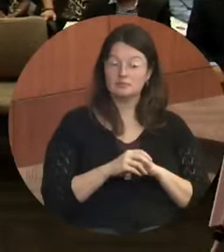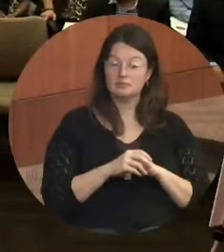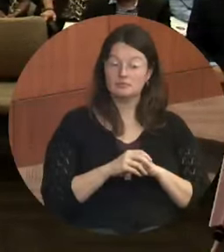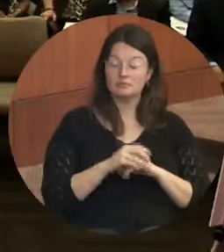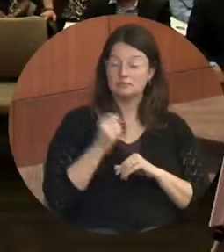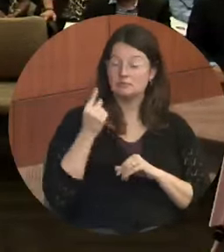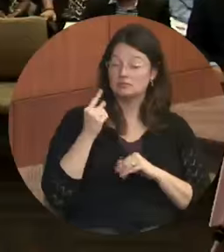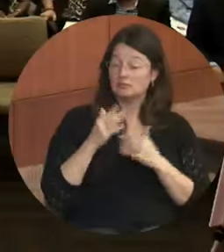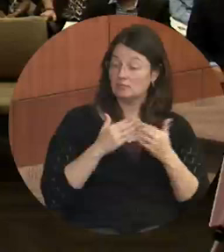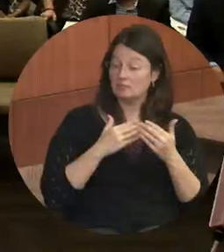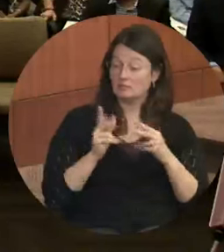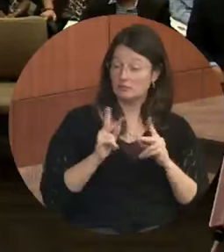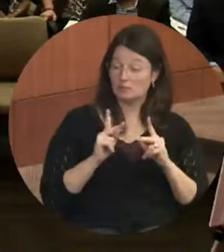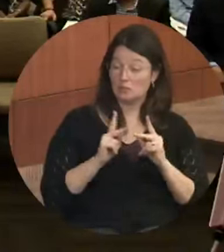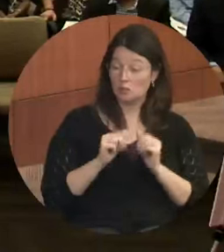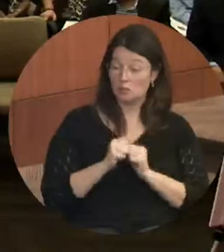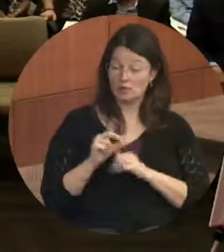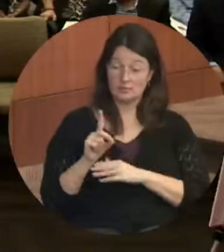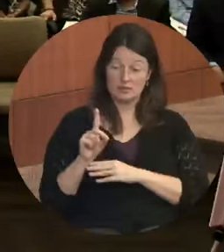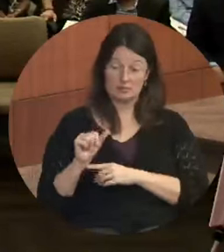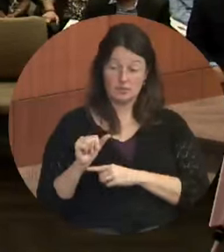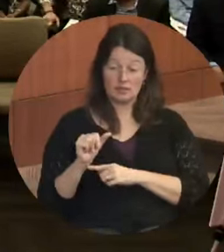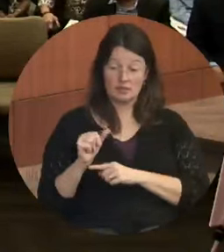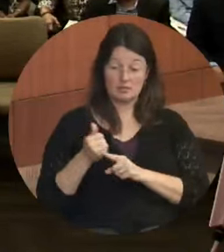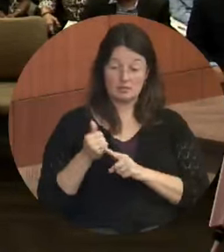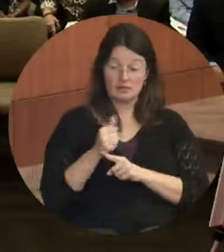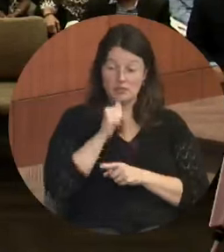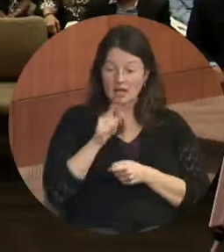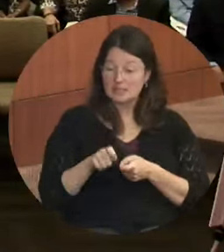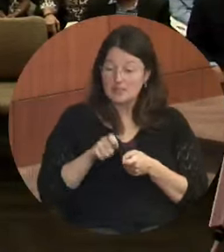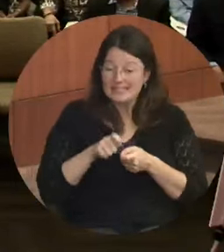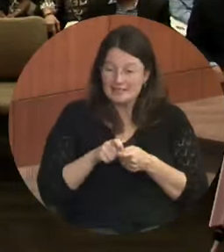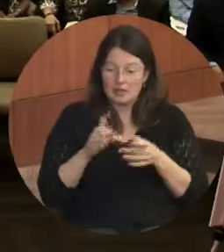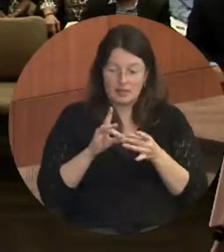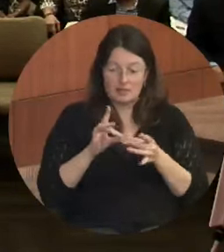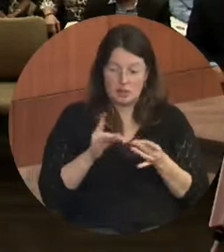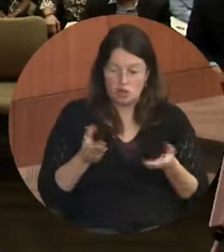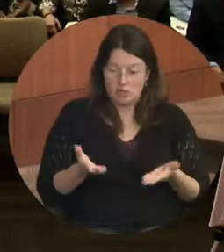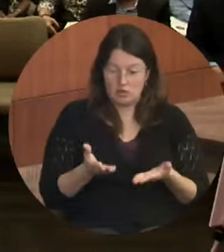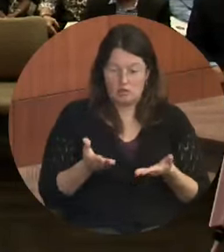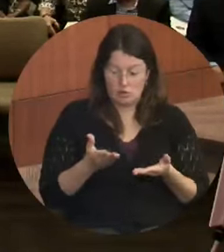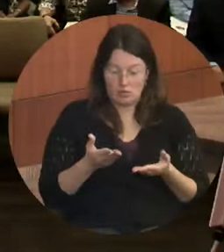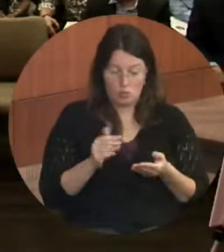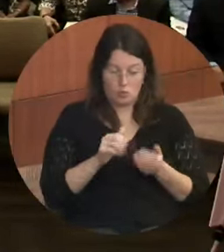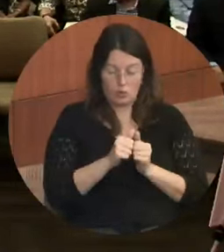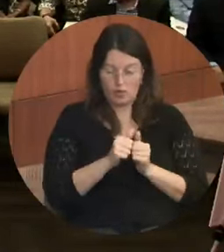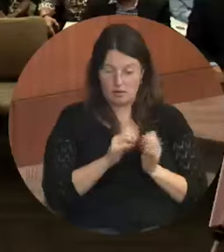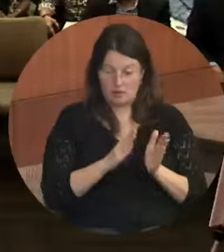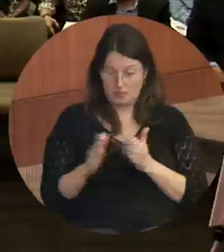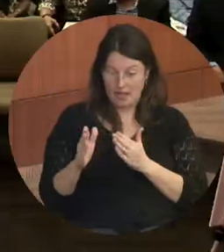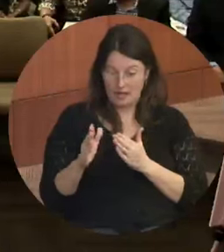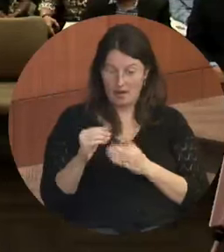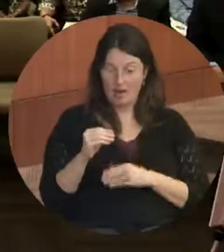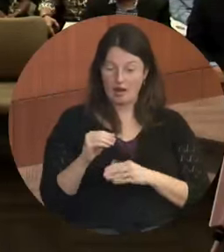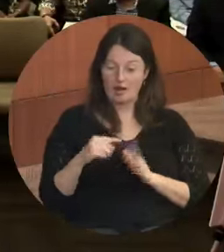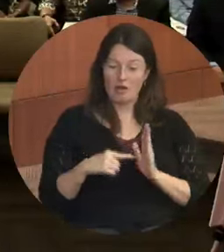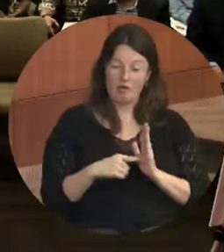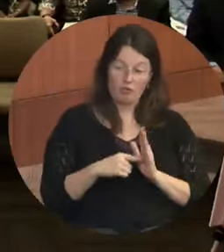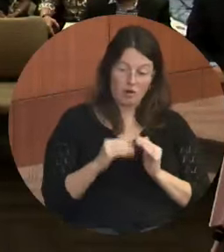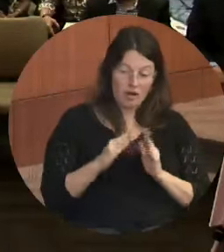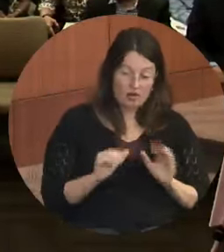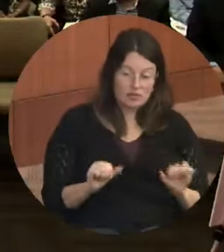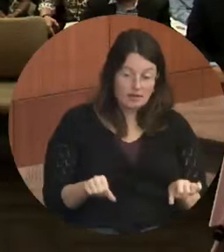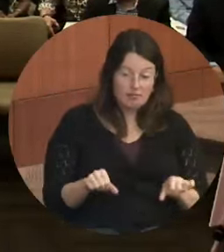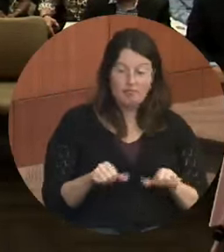with disabilities are not specifically mentioned in the affordable housing, things like that,